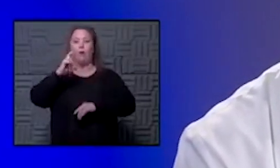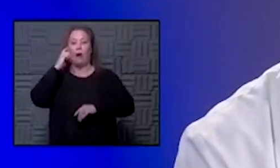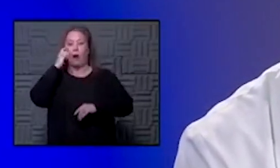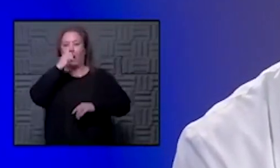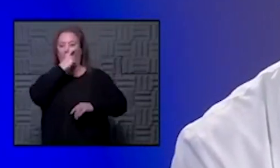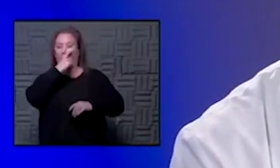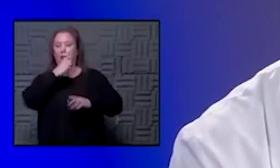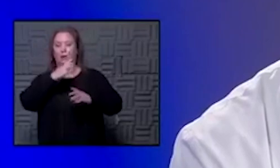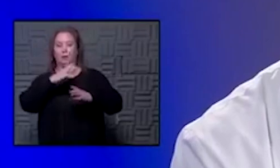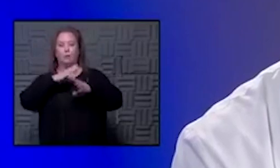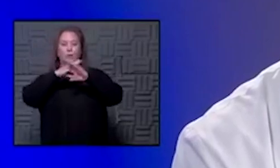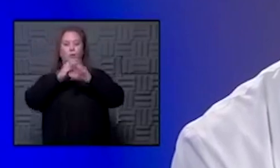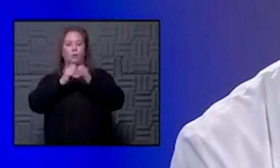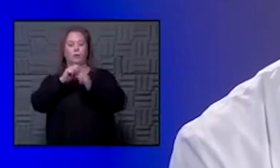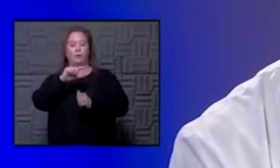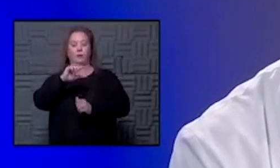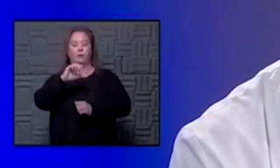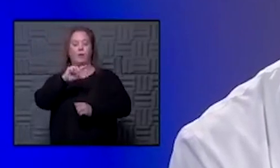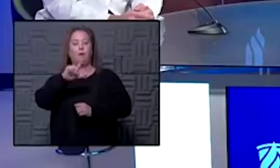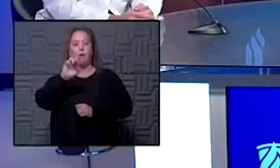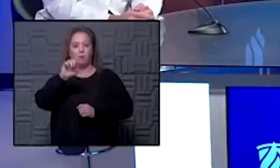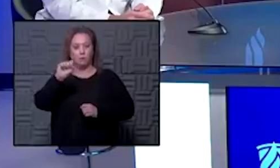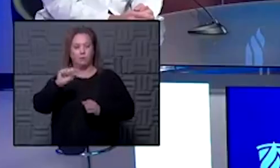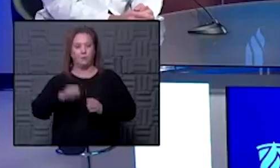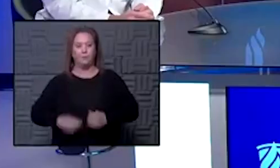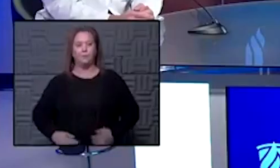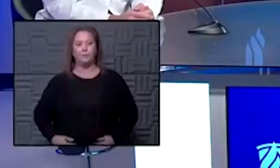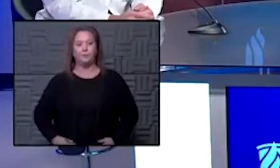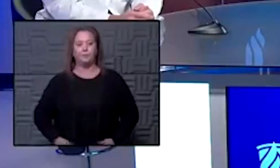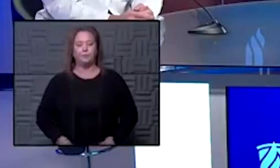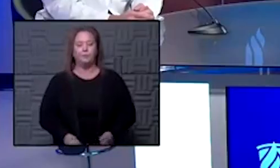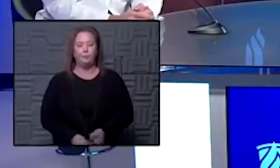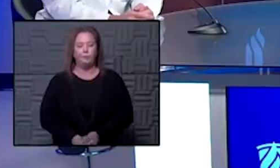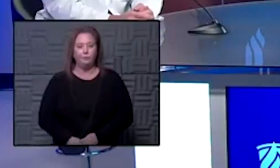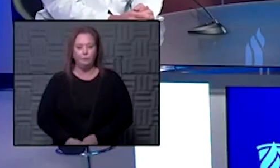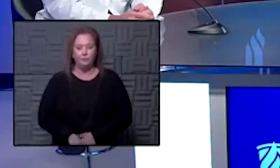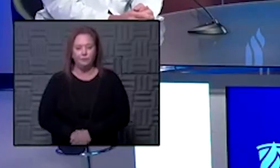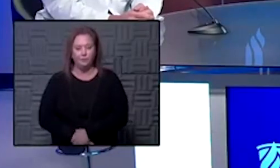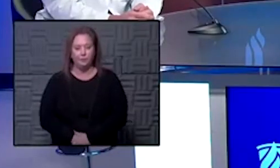protection with goggles another reporter question